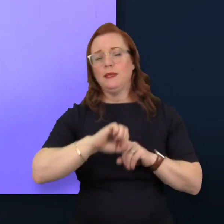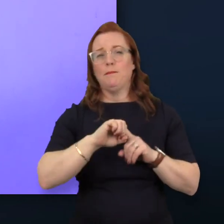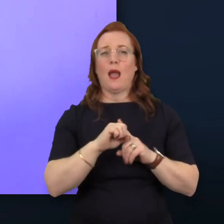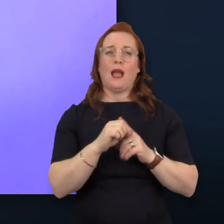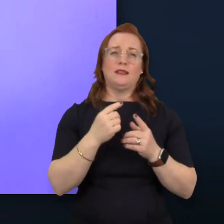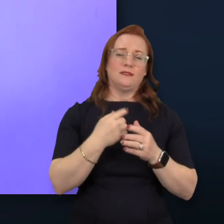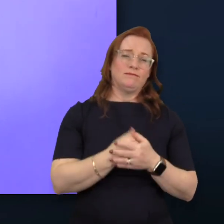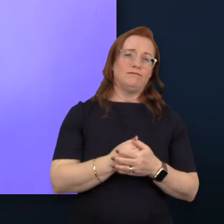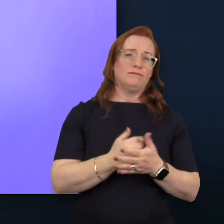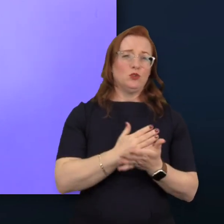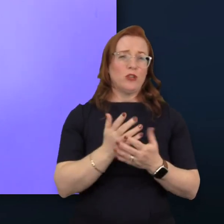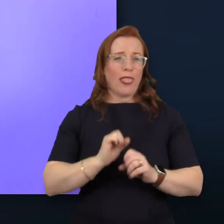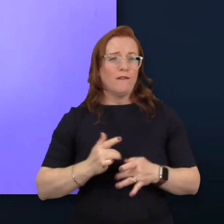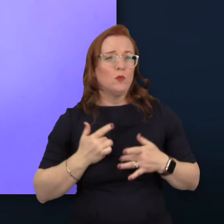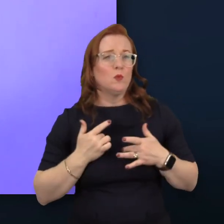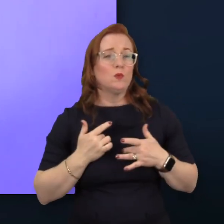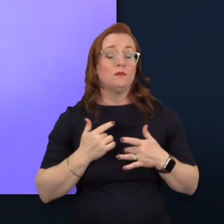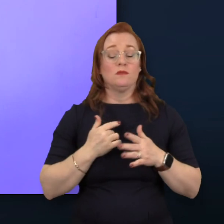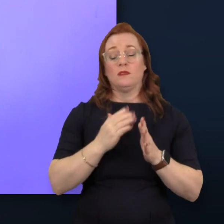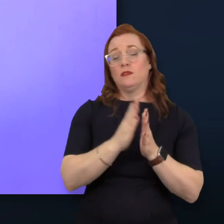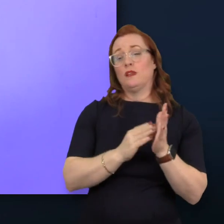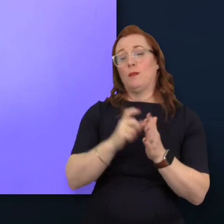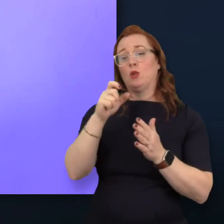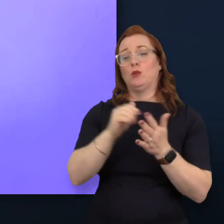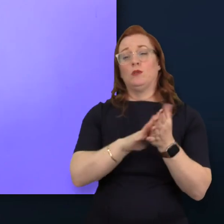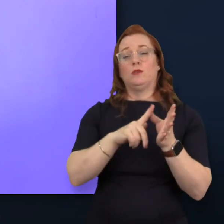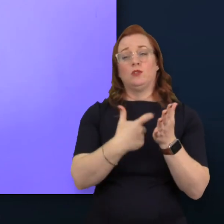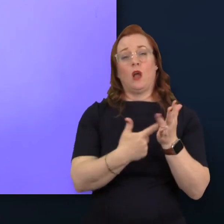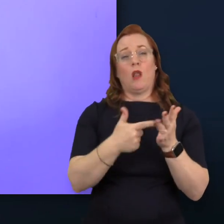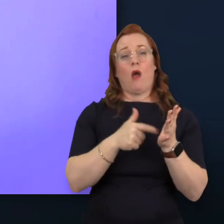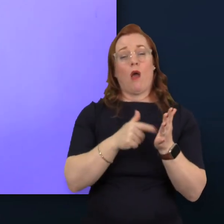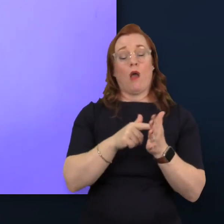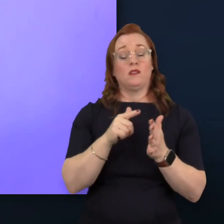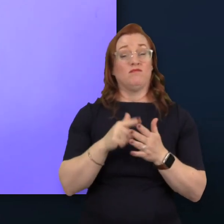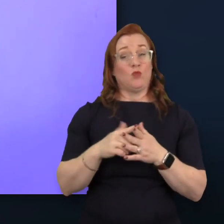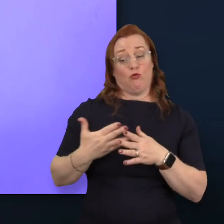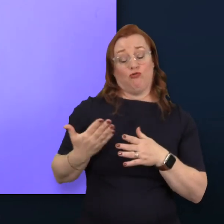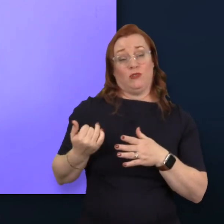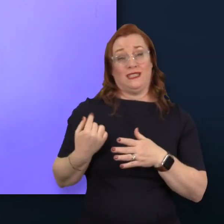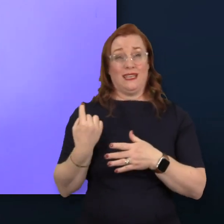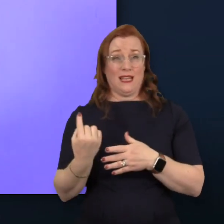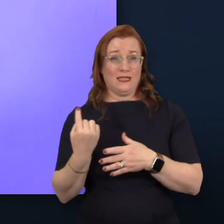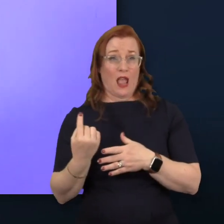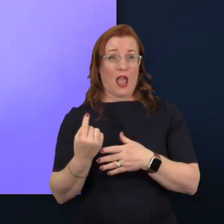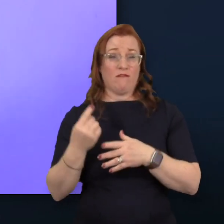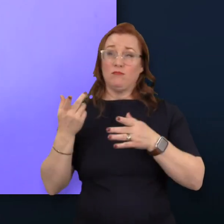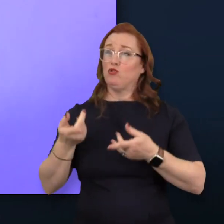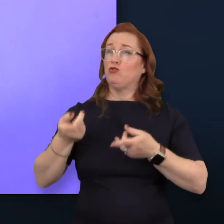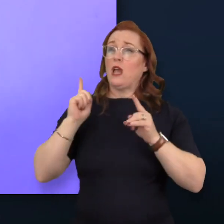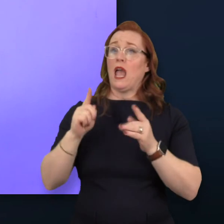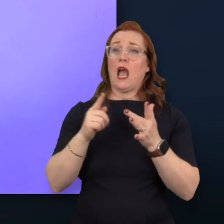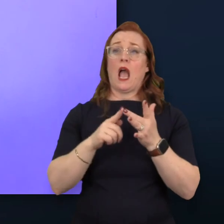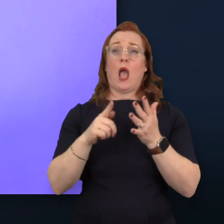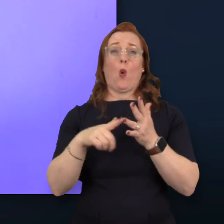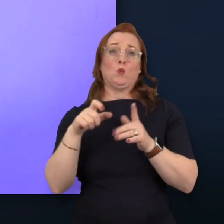for example Charlotte who was until recently the chair of the Institute of